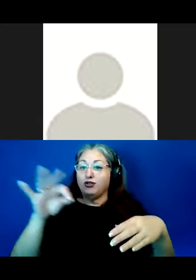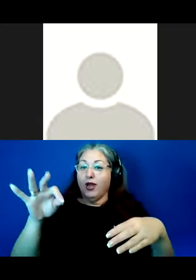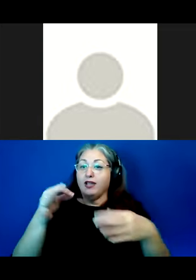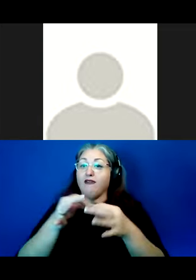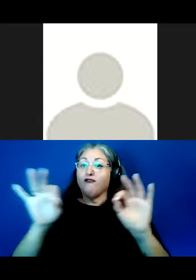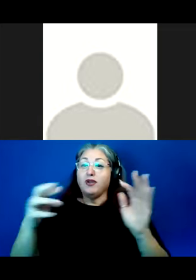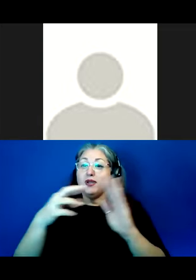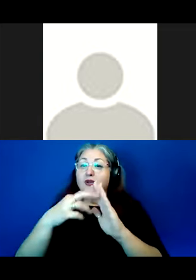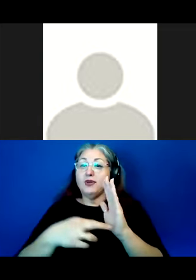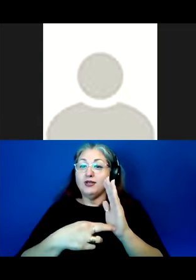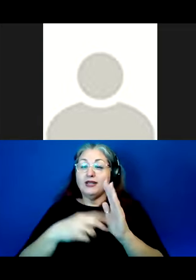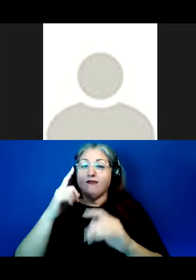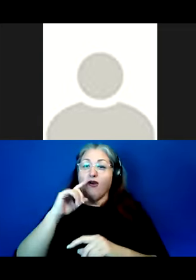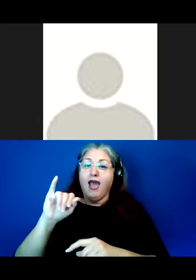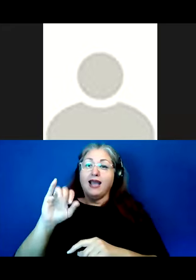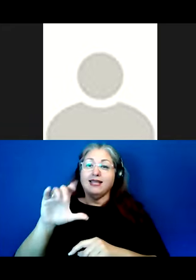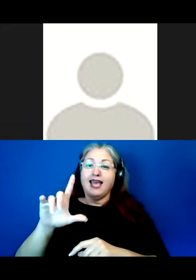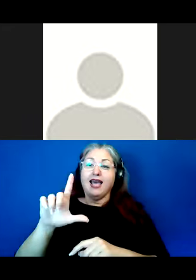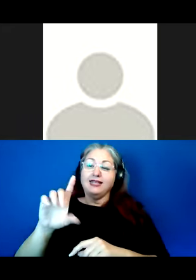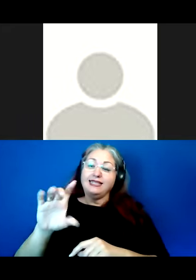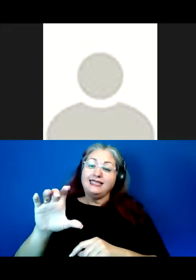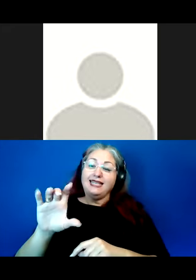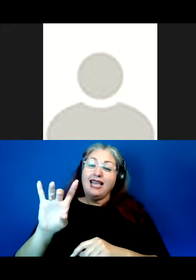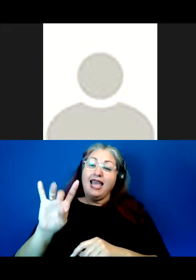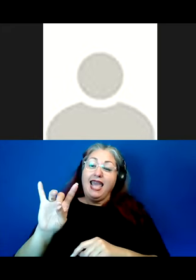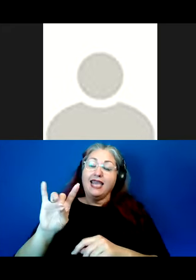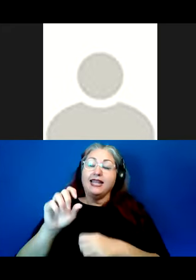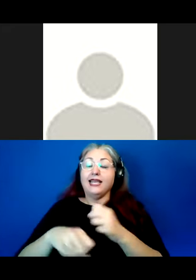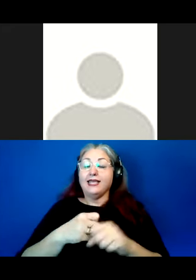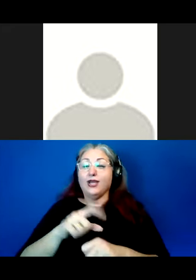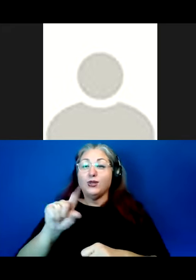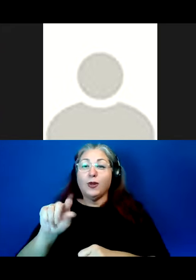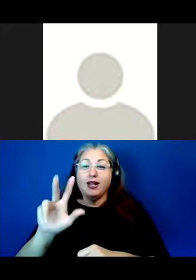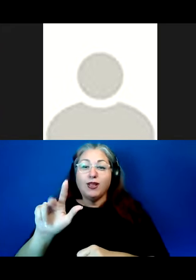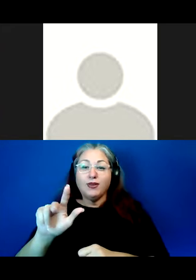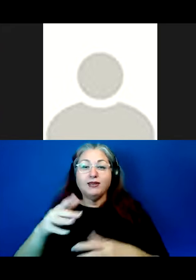registration at ICLDC 8 in 2023. Mahalo.